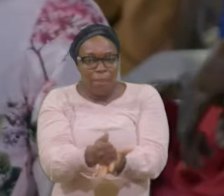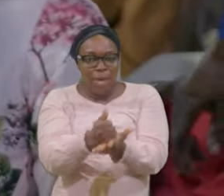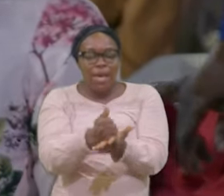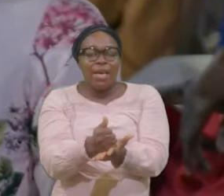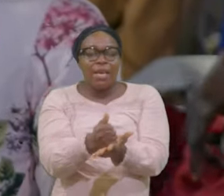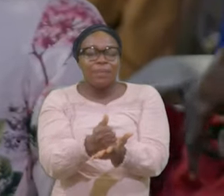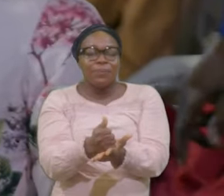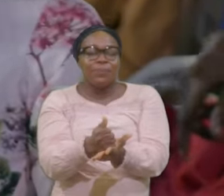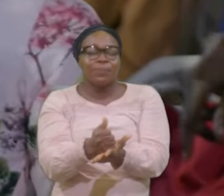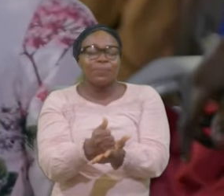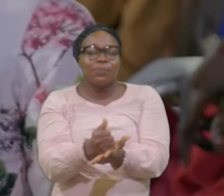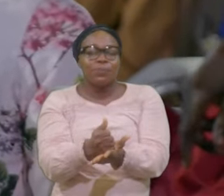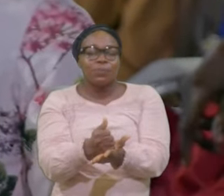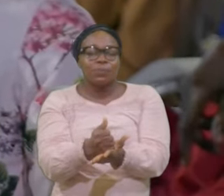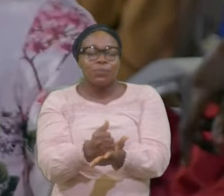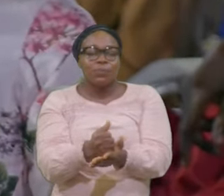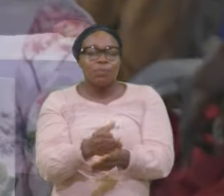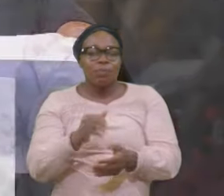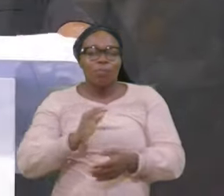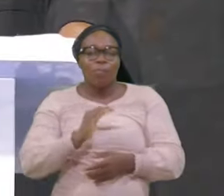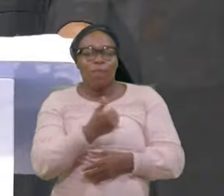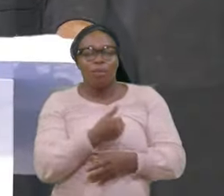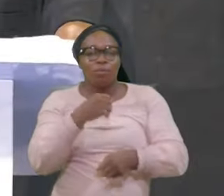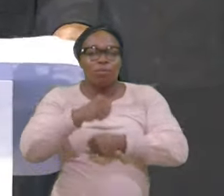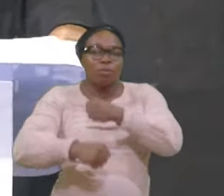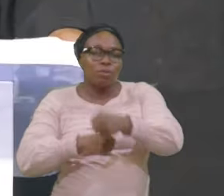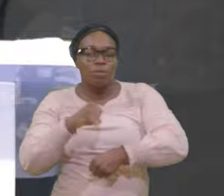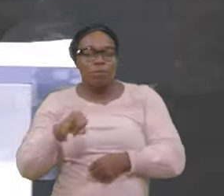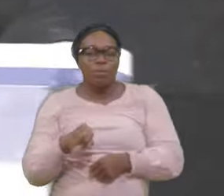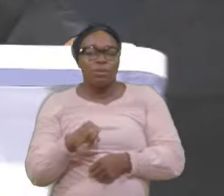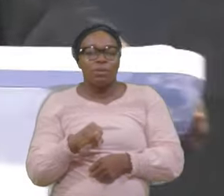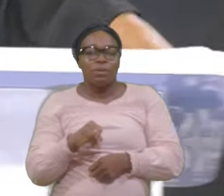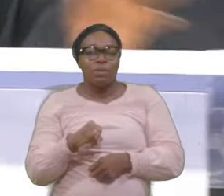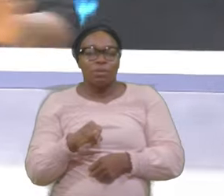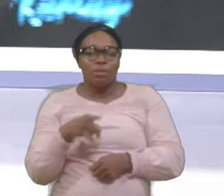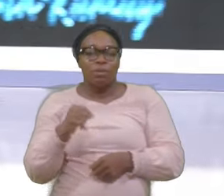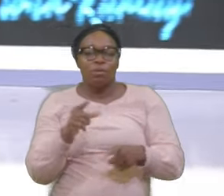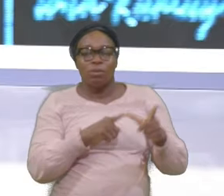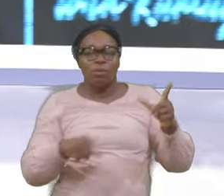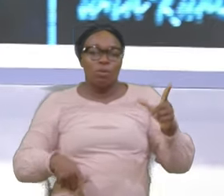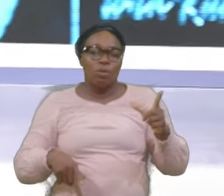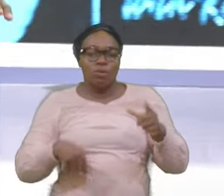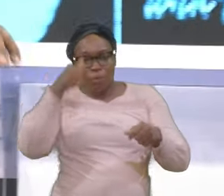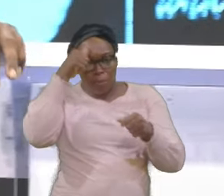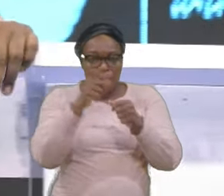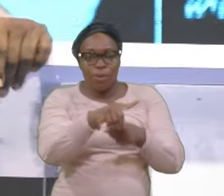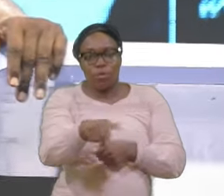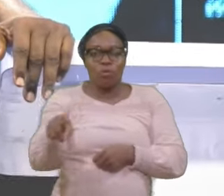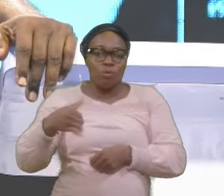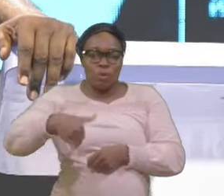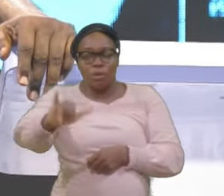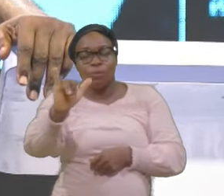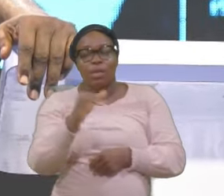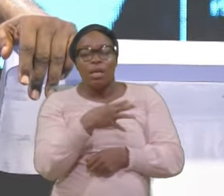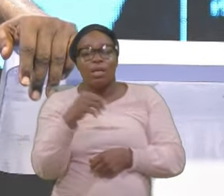Now Suffering The Lord Is Saying He Remembers You Still And Tonight In The